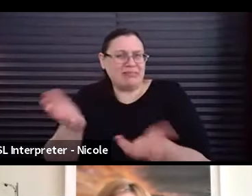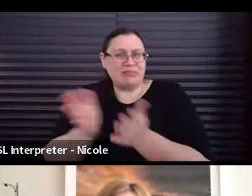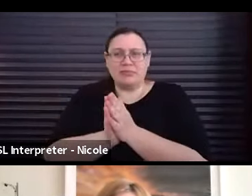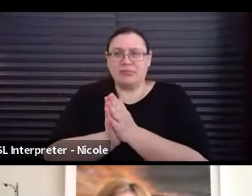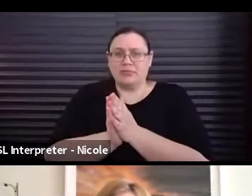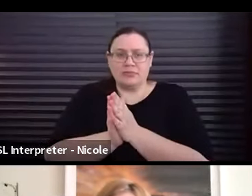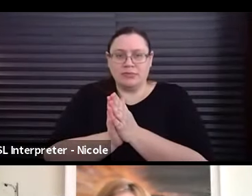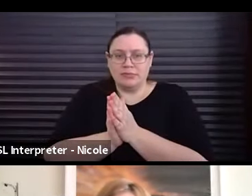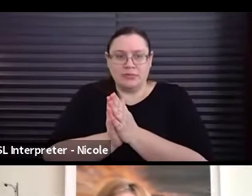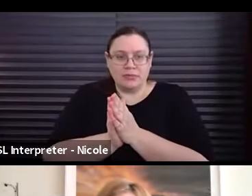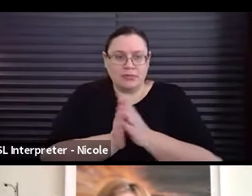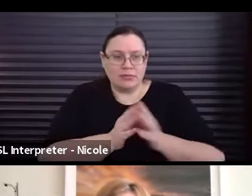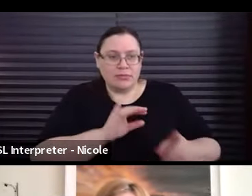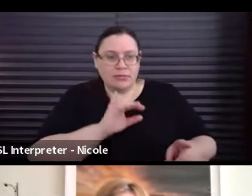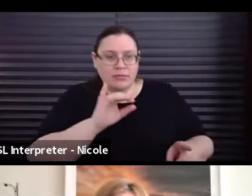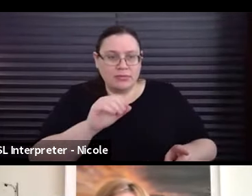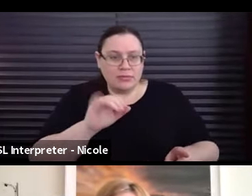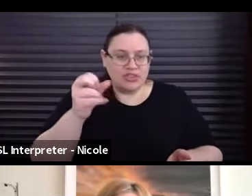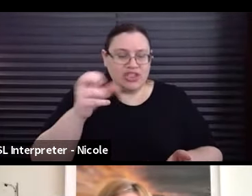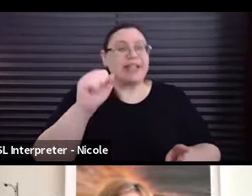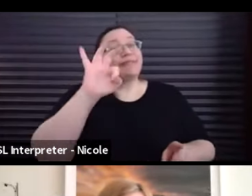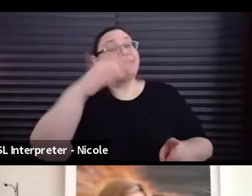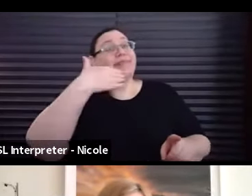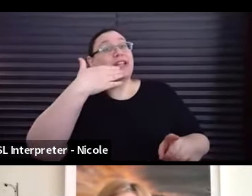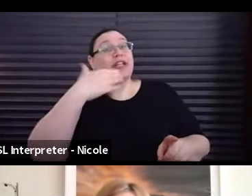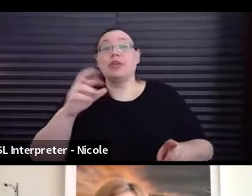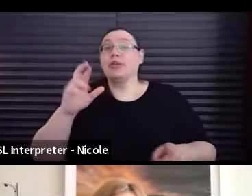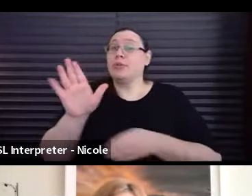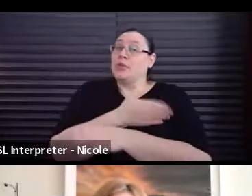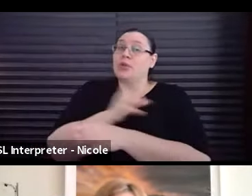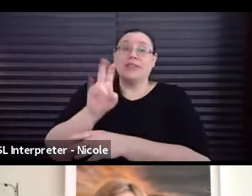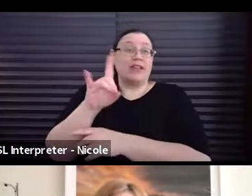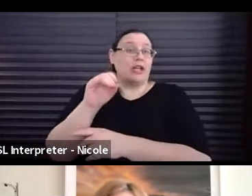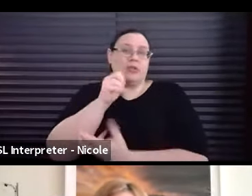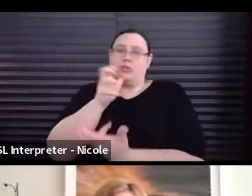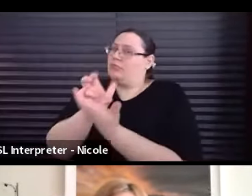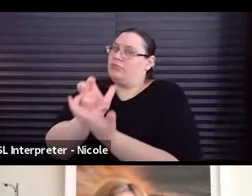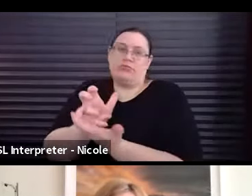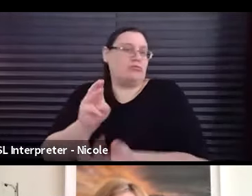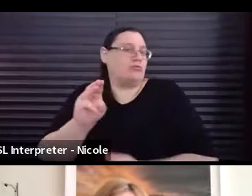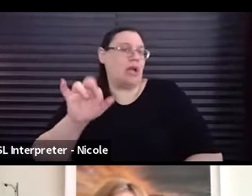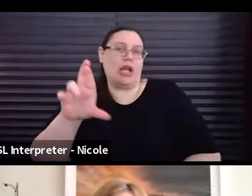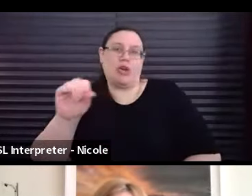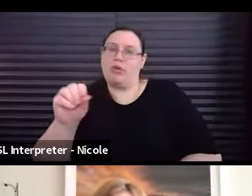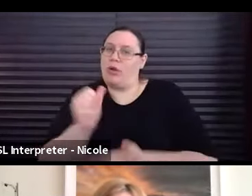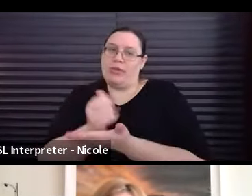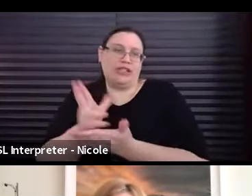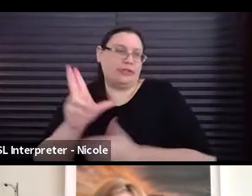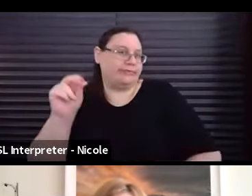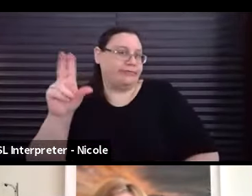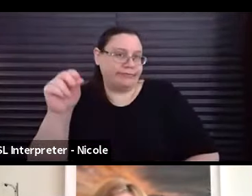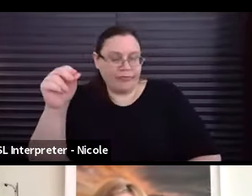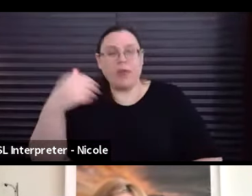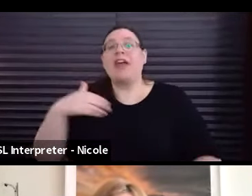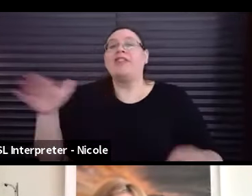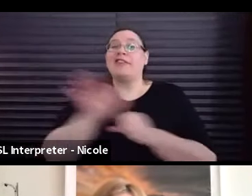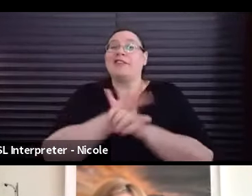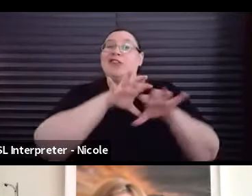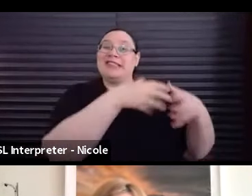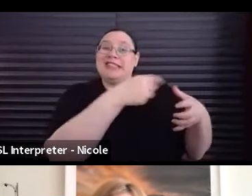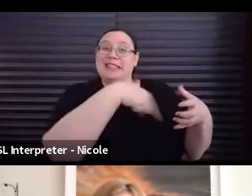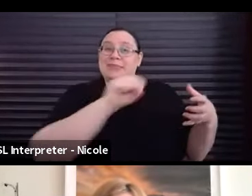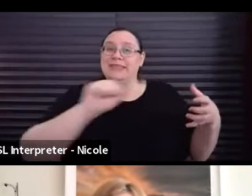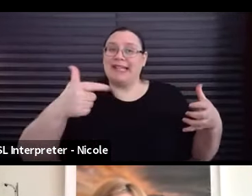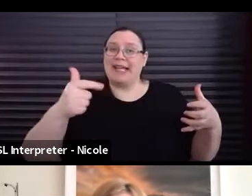Thank you. Thanks Rebecca. So music videos do not qualify for the micro budget agreement. Um, you know, we do have an entire team in the SAG after